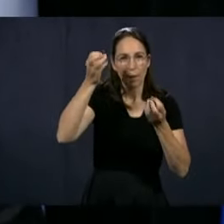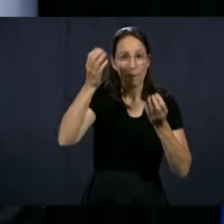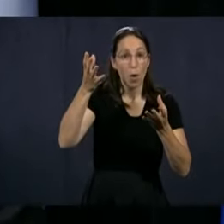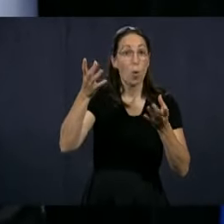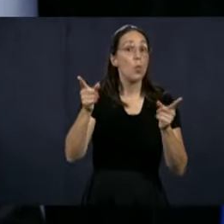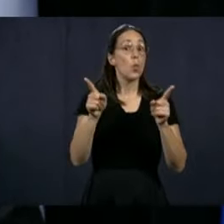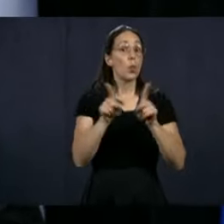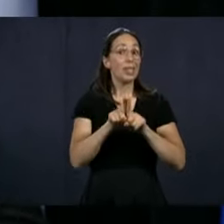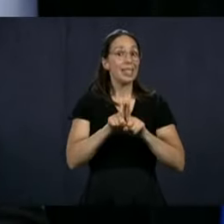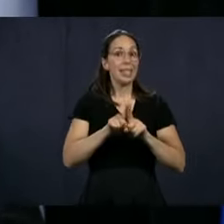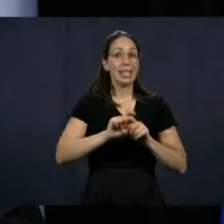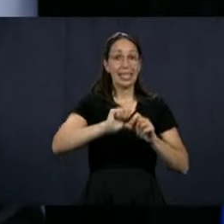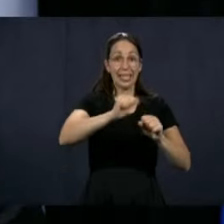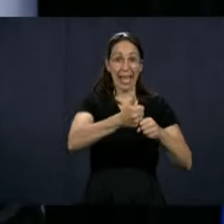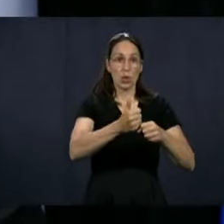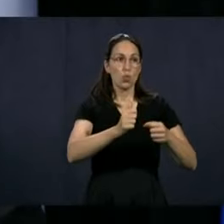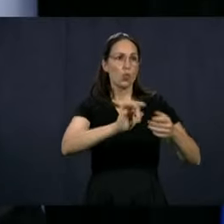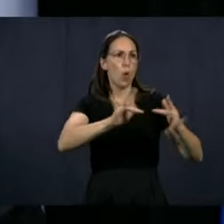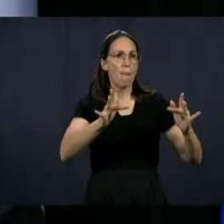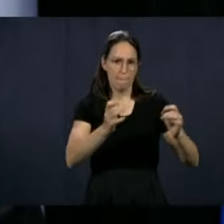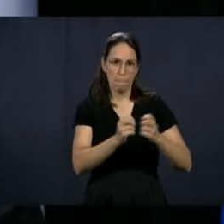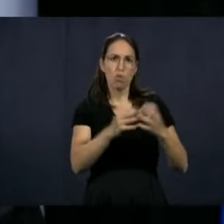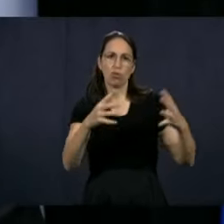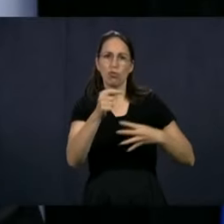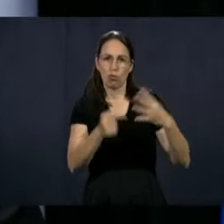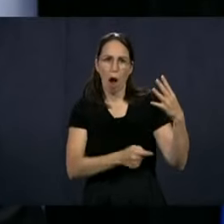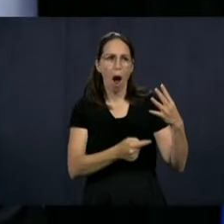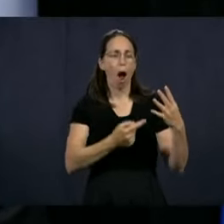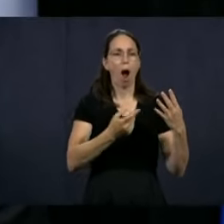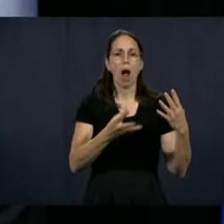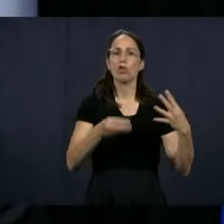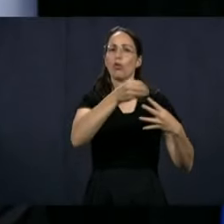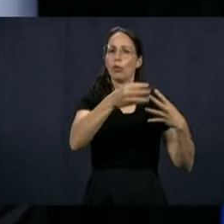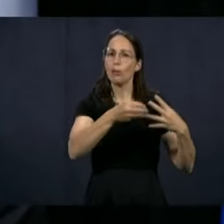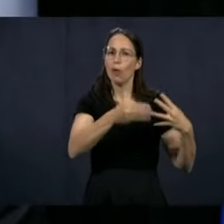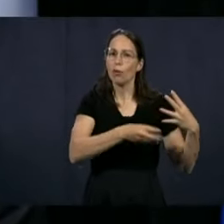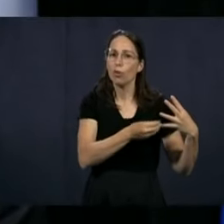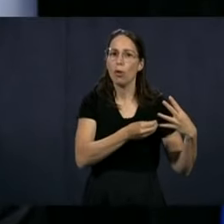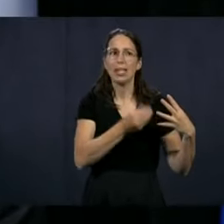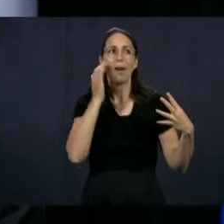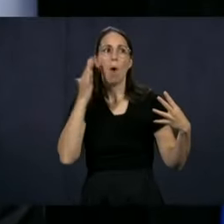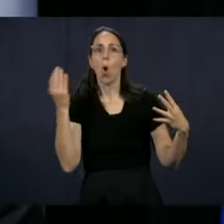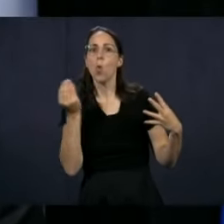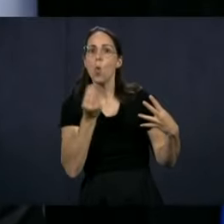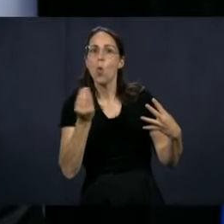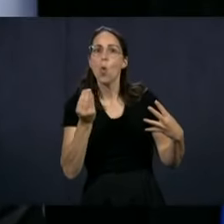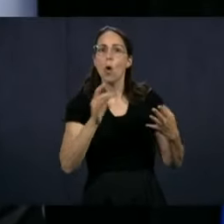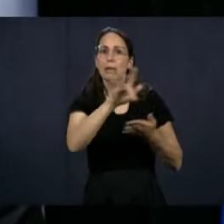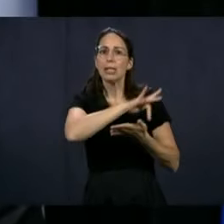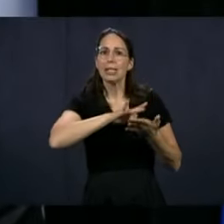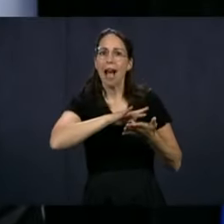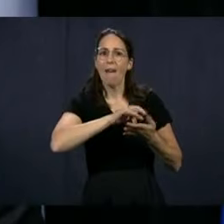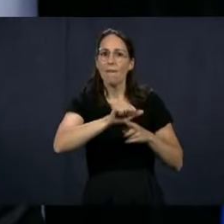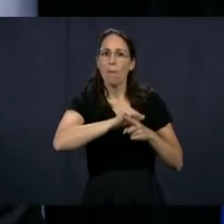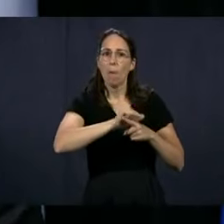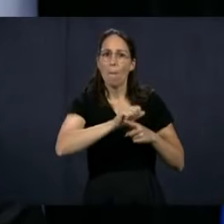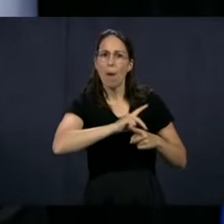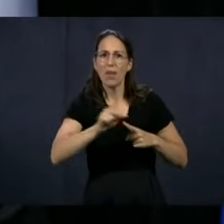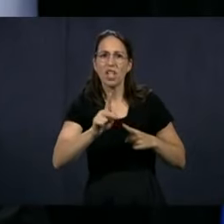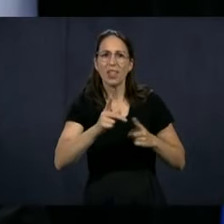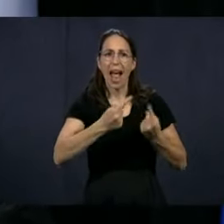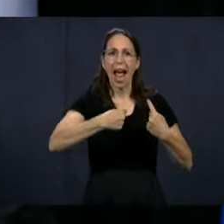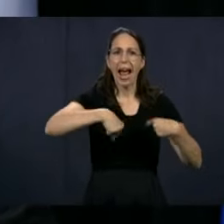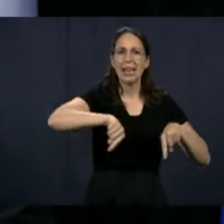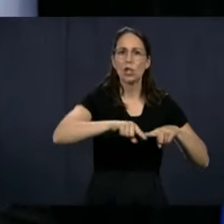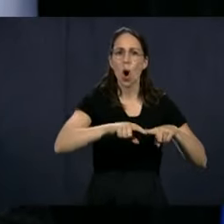campaign, there will be a website, websites, in fact, for the different professional training centres in the different